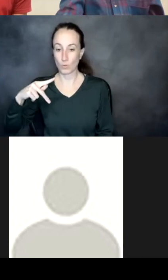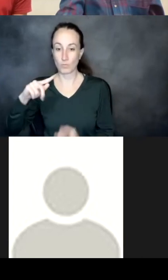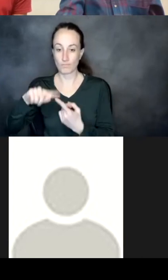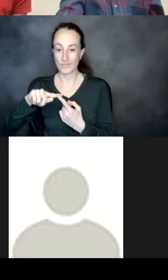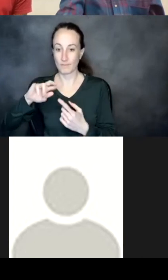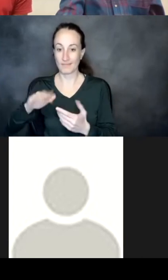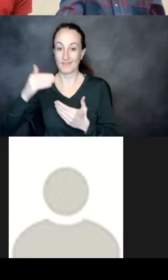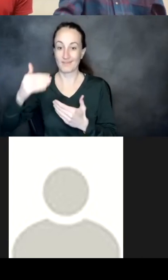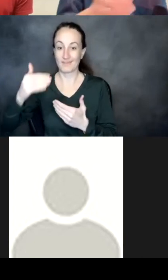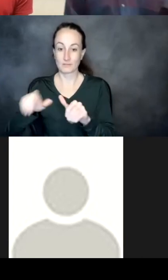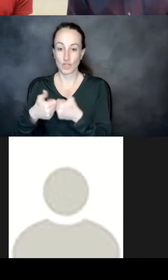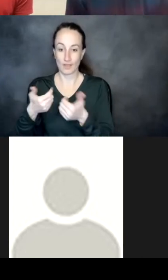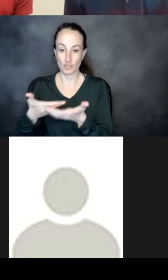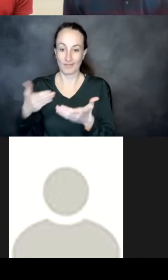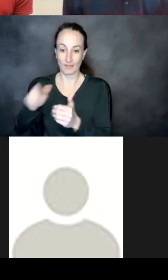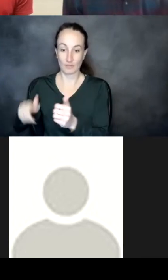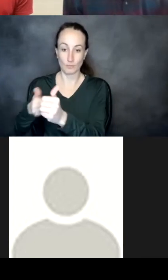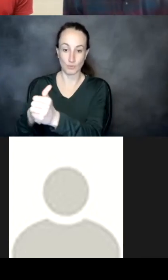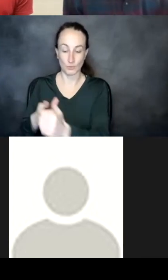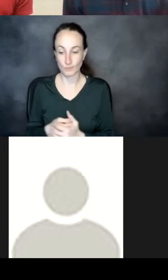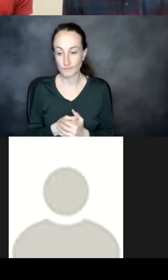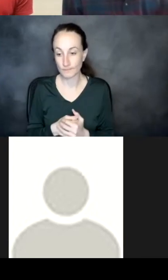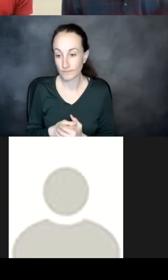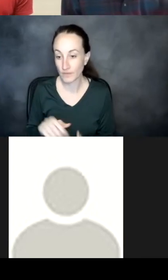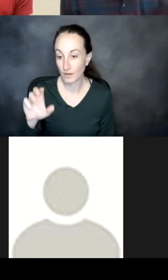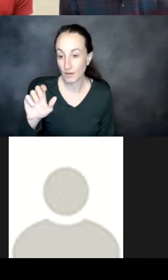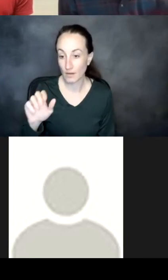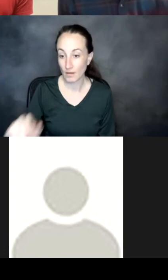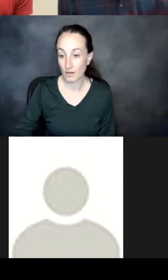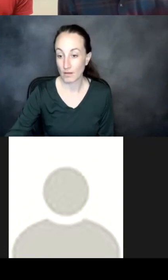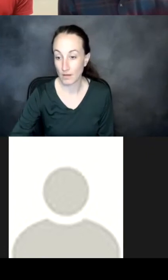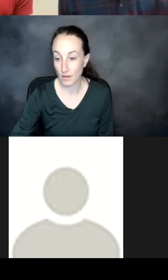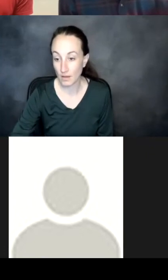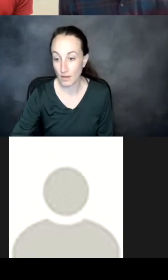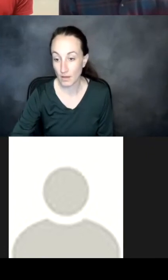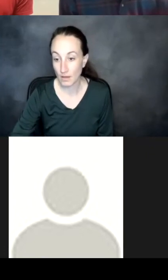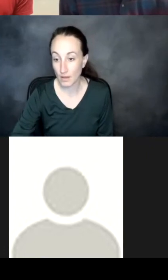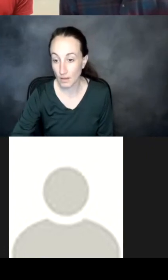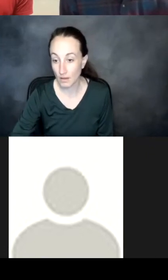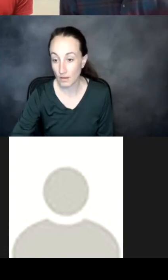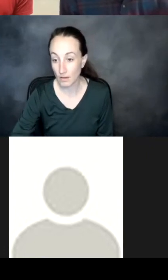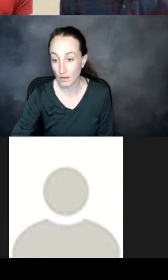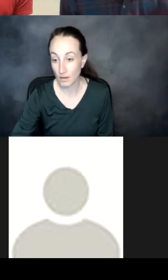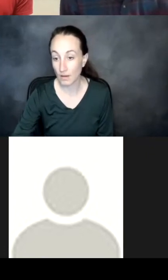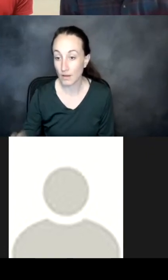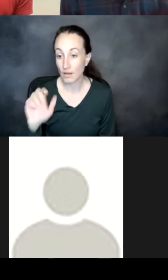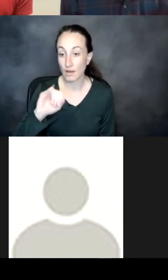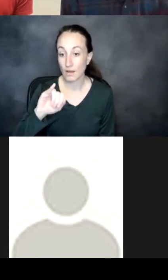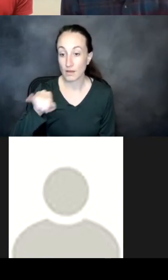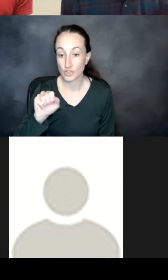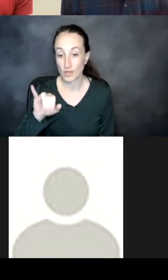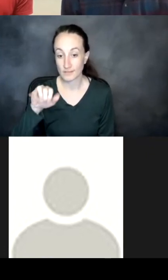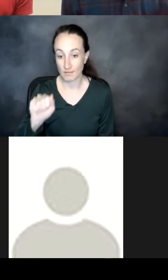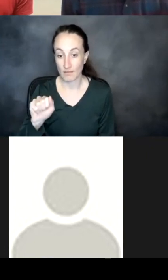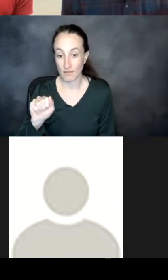after and then ayasya asks why are multiple forward passes needed for in painting are those iterative forward passes